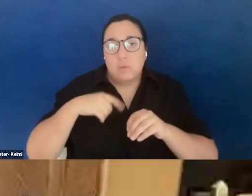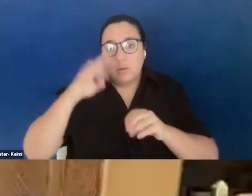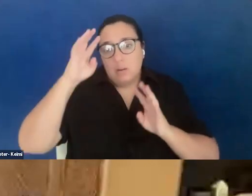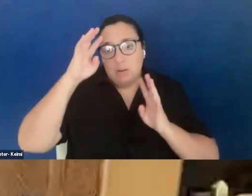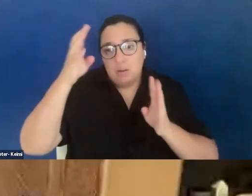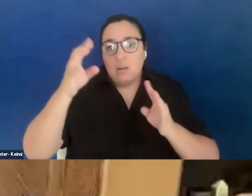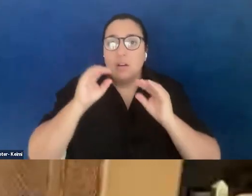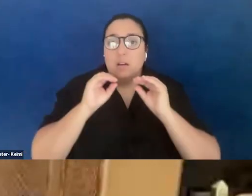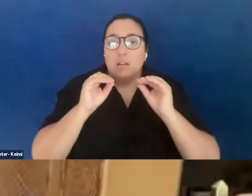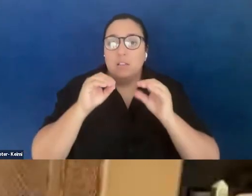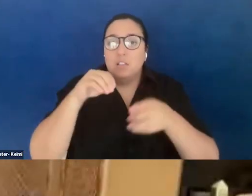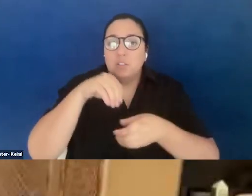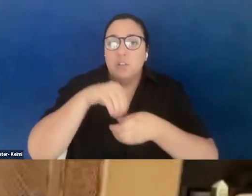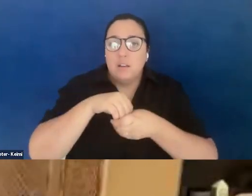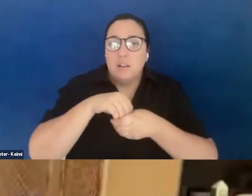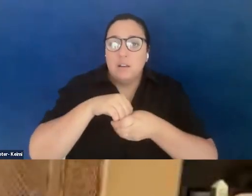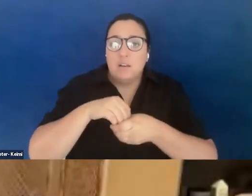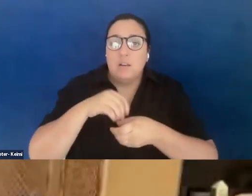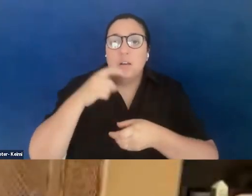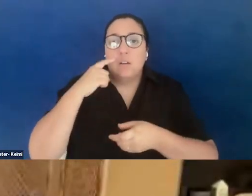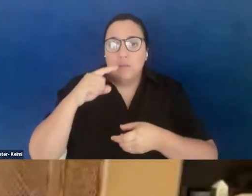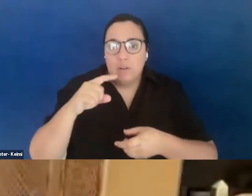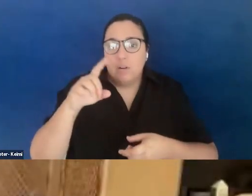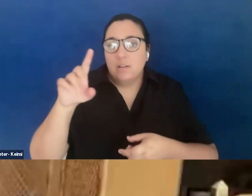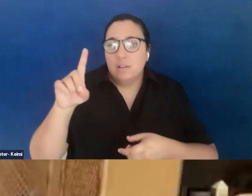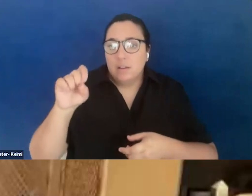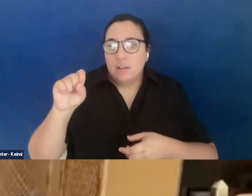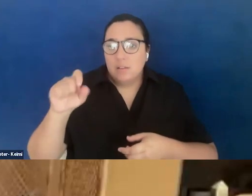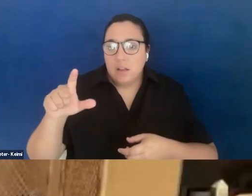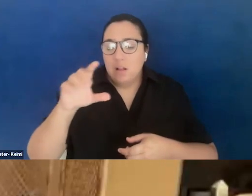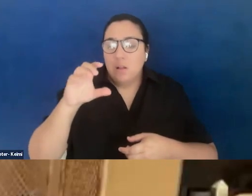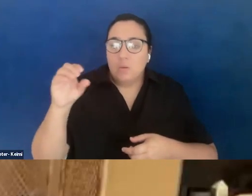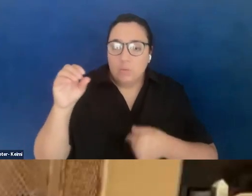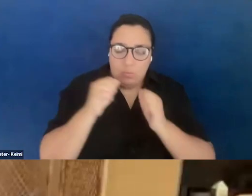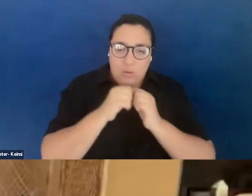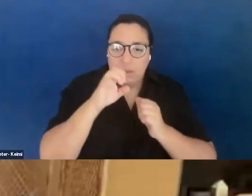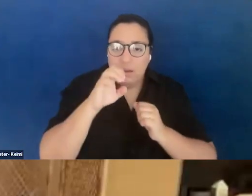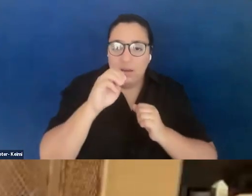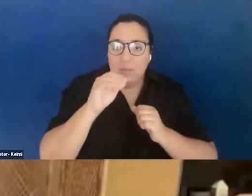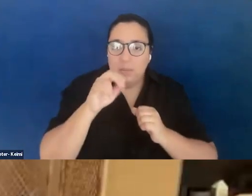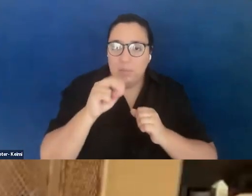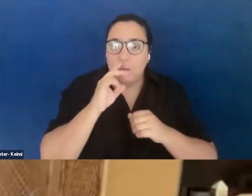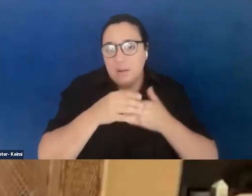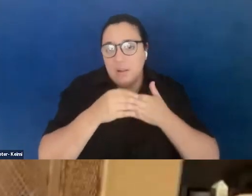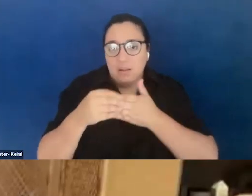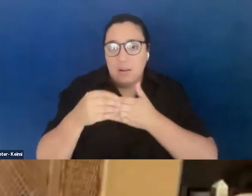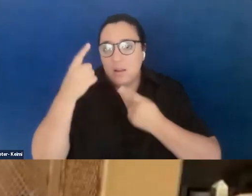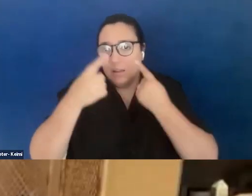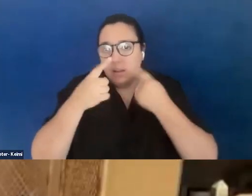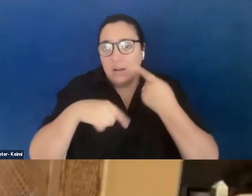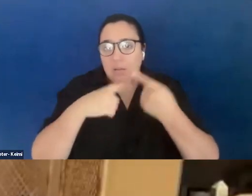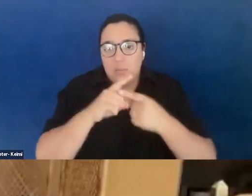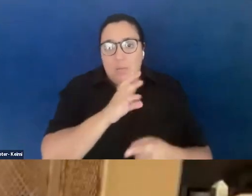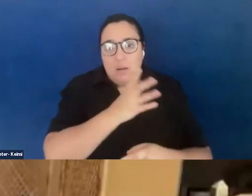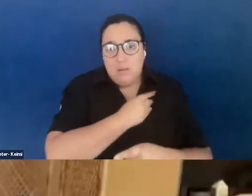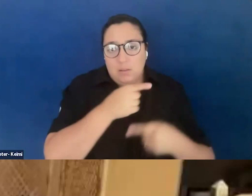we put in a teach-in together for centro and the DSL with Iman and Sukuma Peters, leaving it, thinking about the Palestinian struggle,